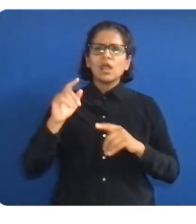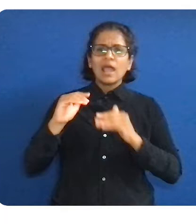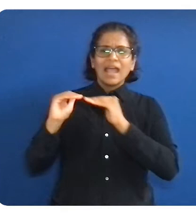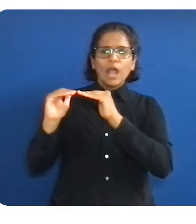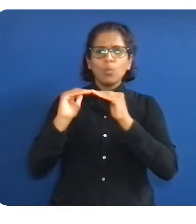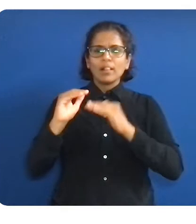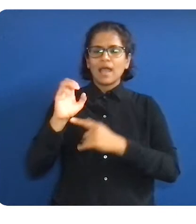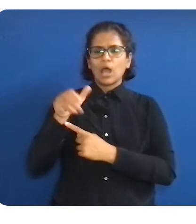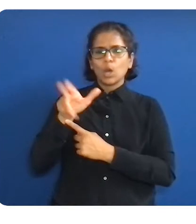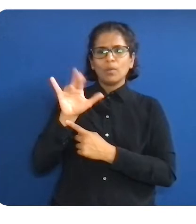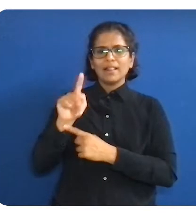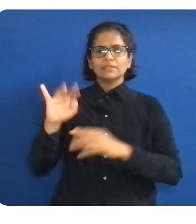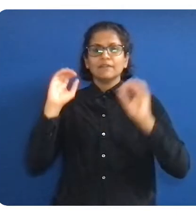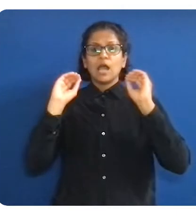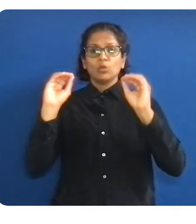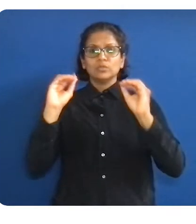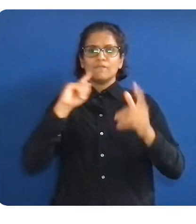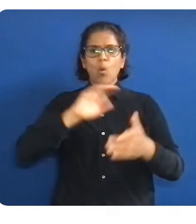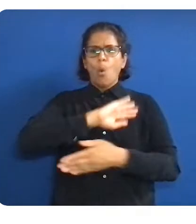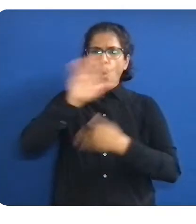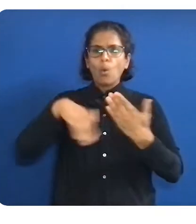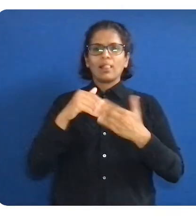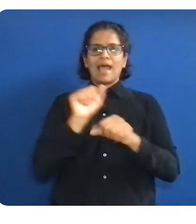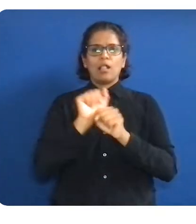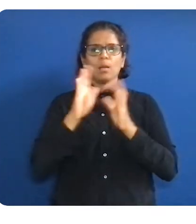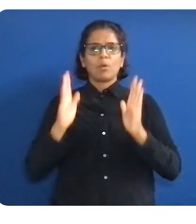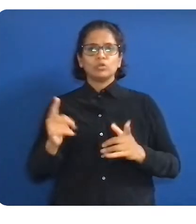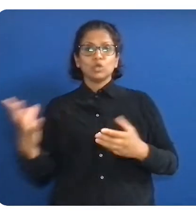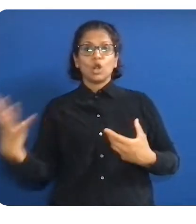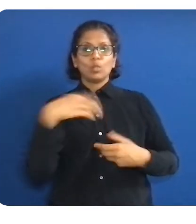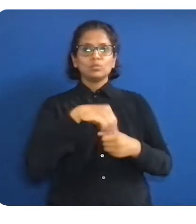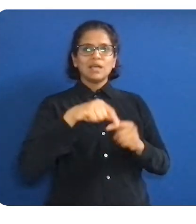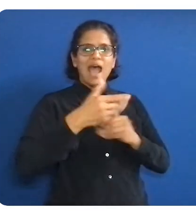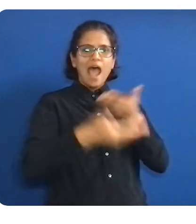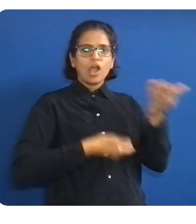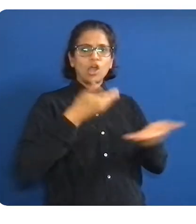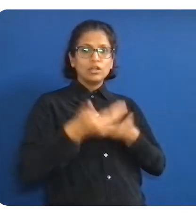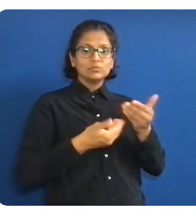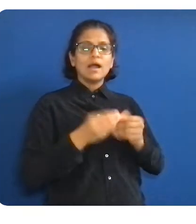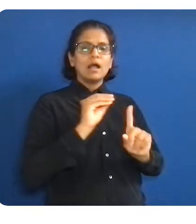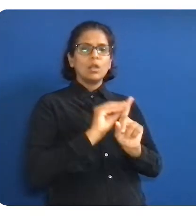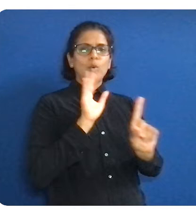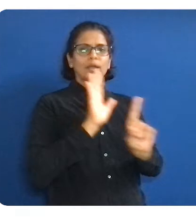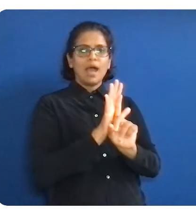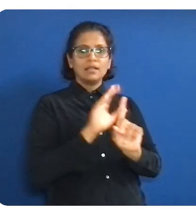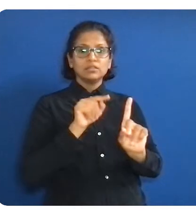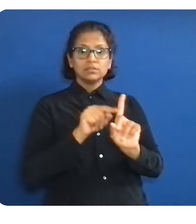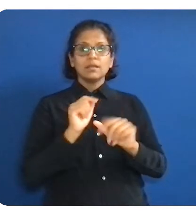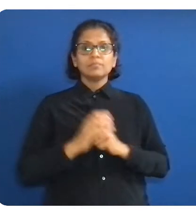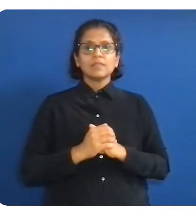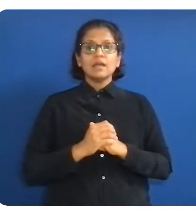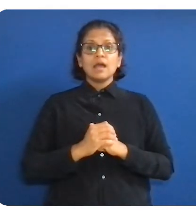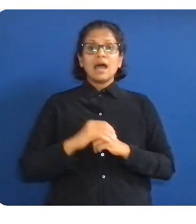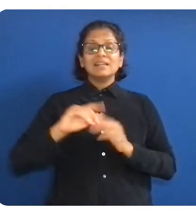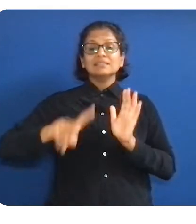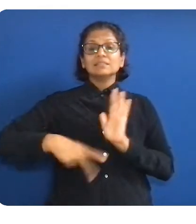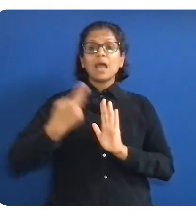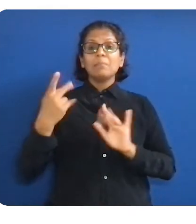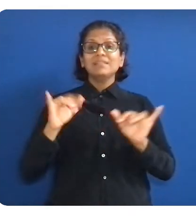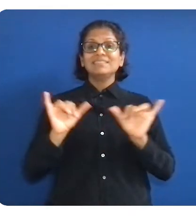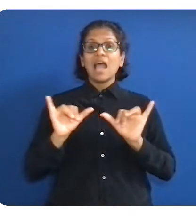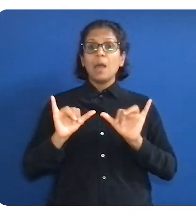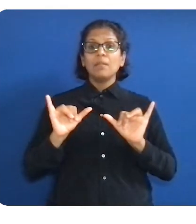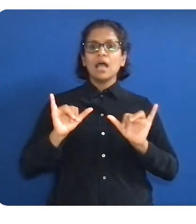us to provide one-to-one support like coaching, networking, and internal mobility opportunities to help